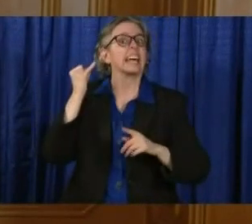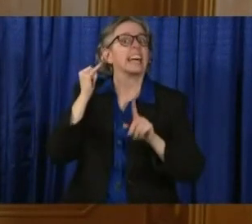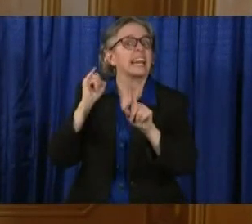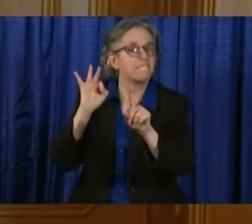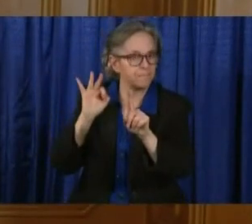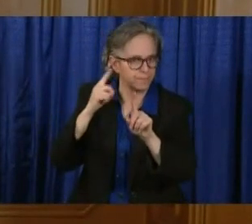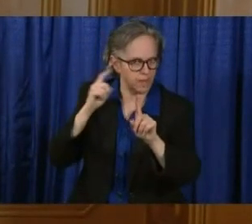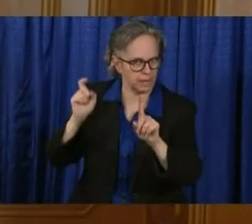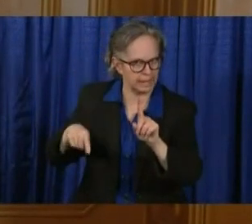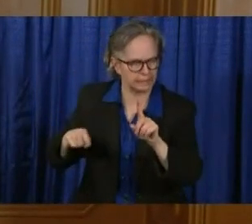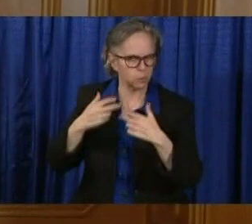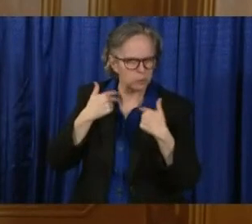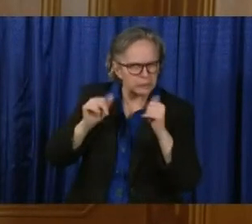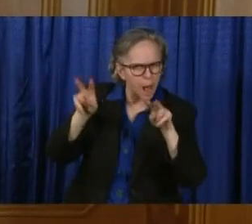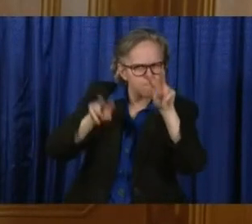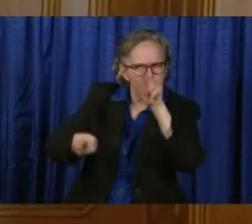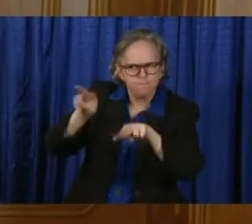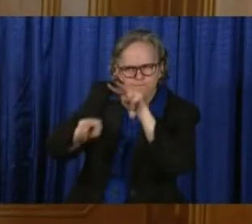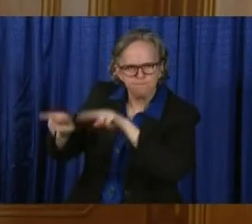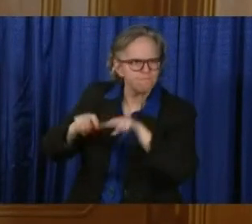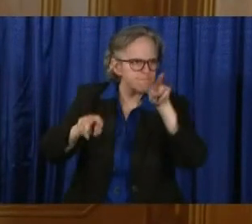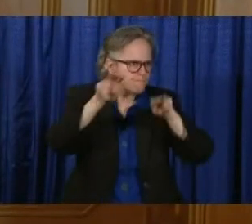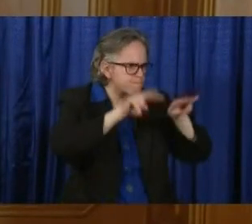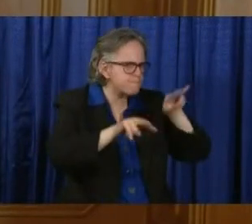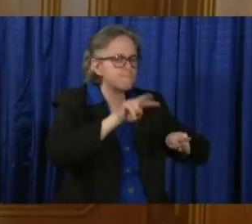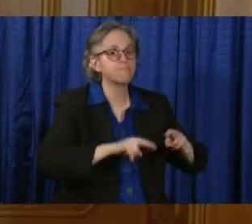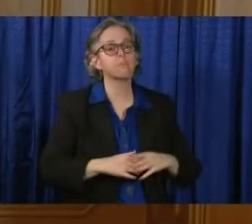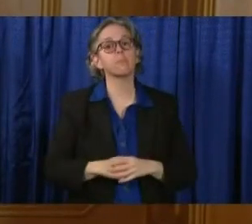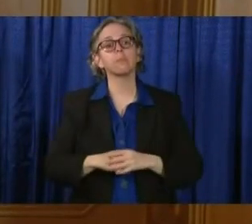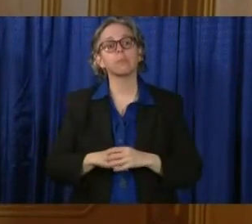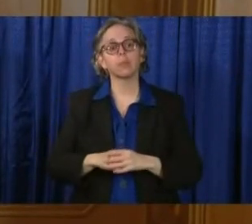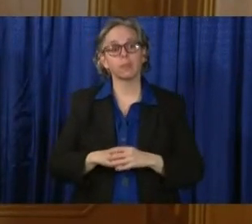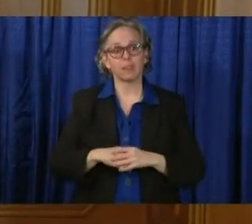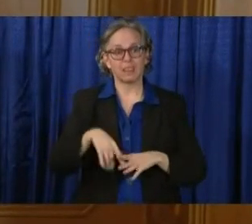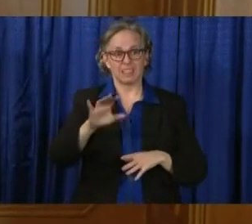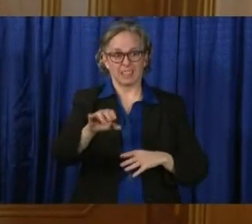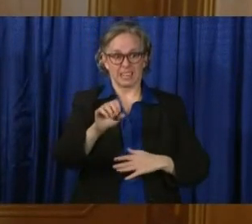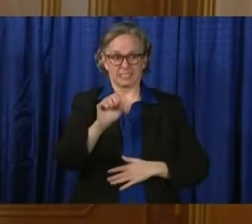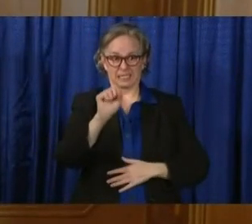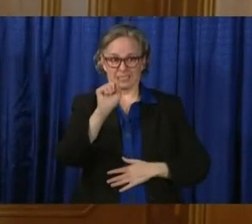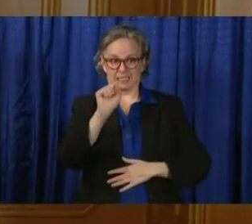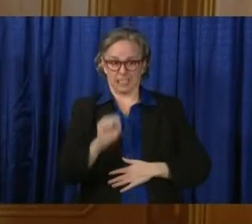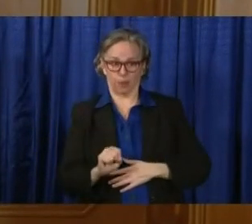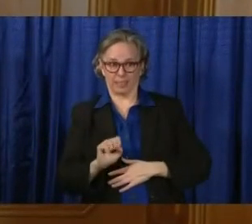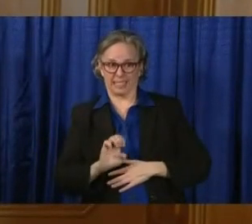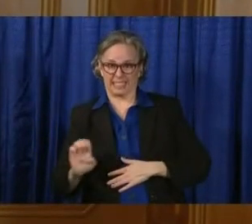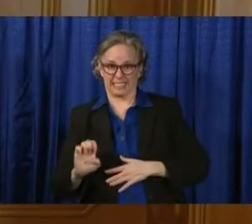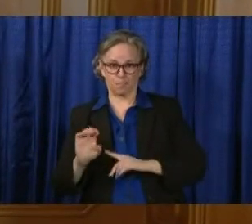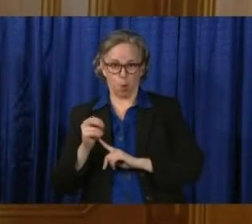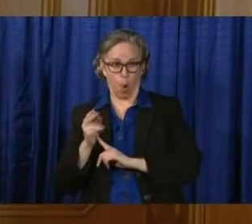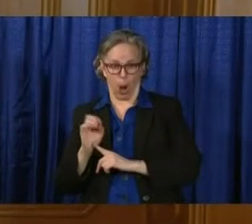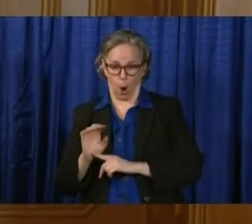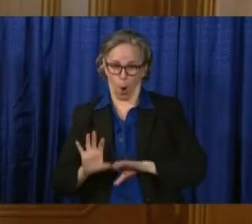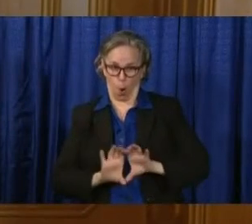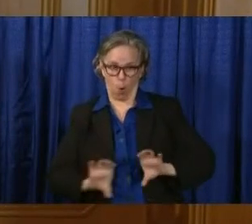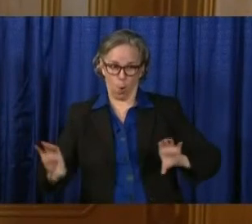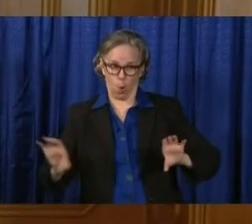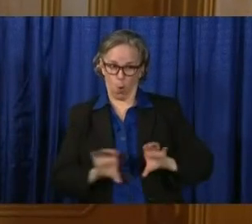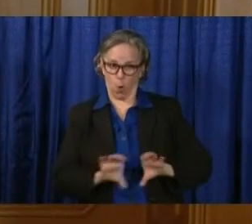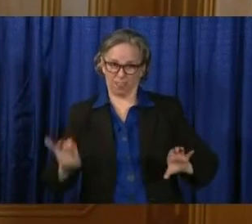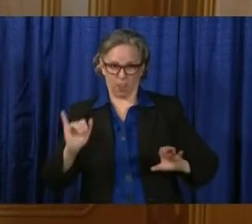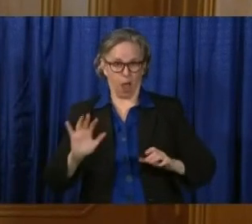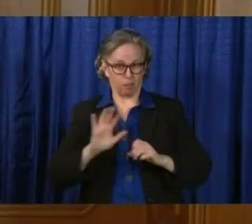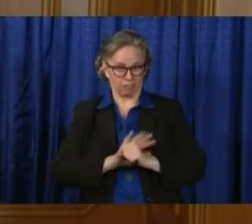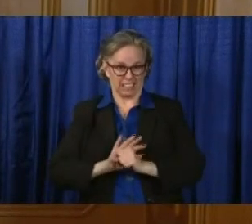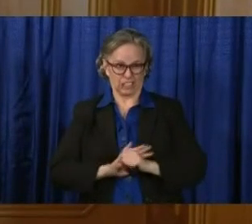Now, the health care regions in southern Ohio and southeastern Ohio, they have determined that the existing